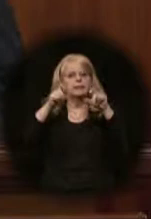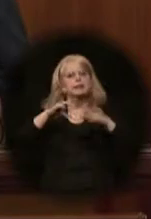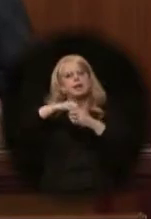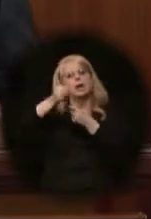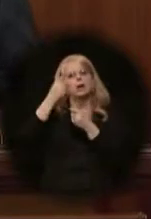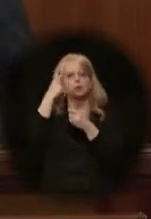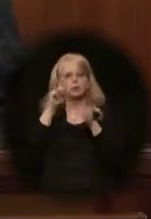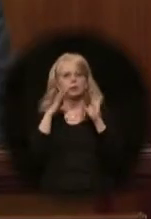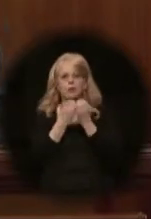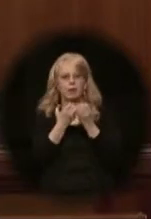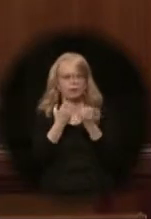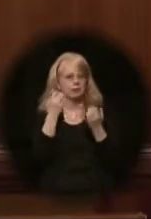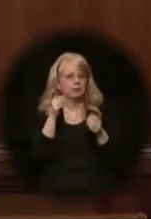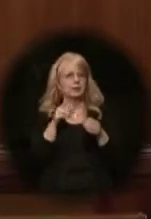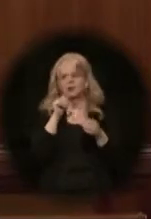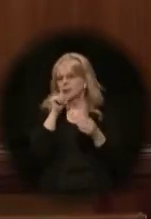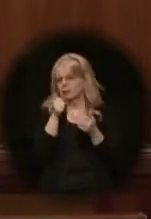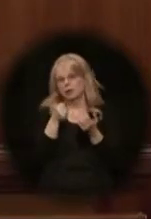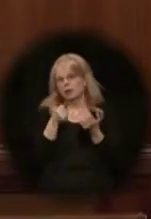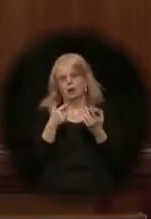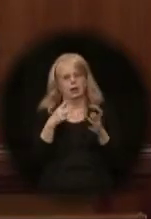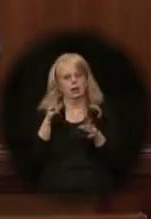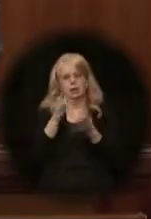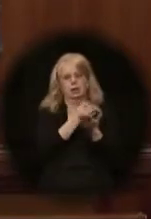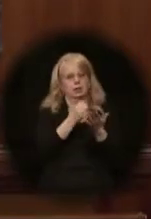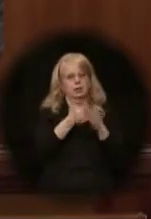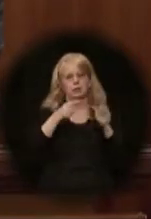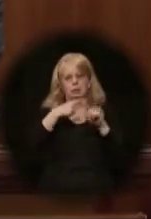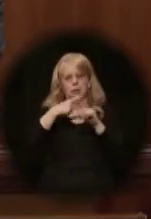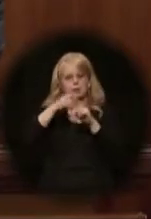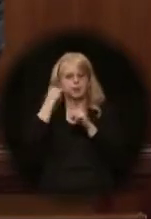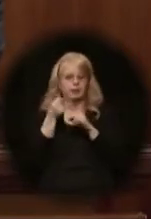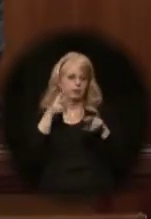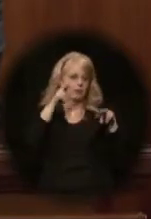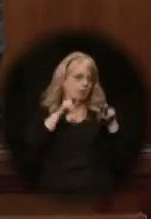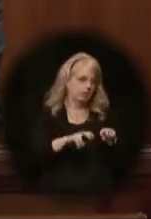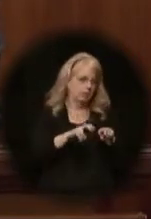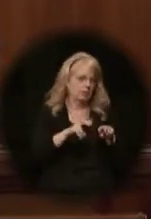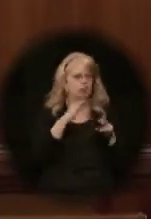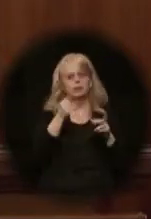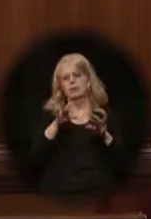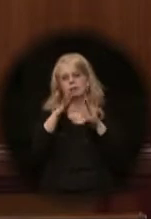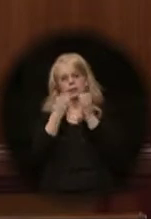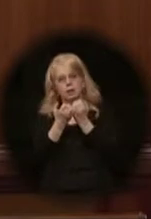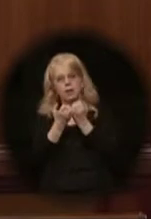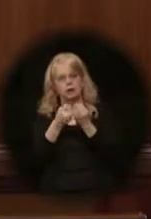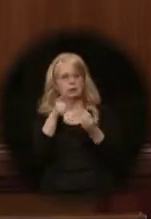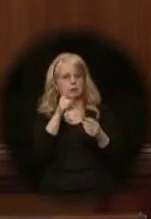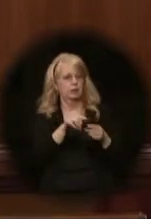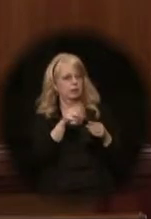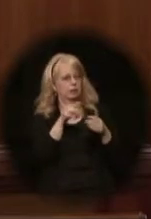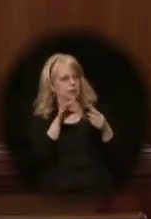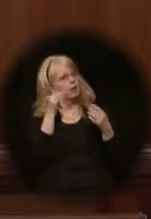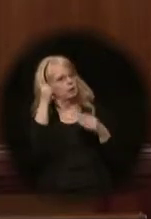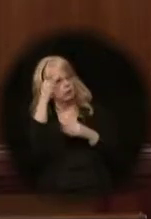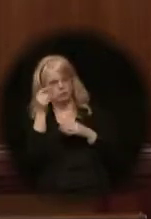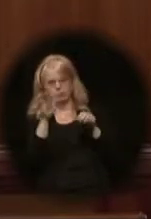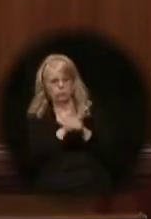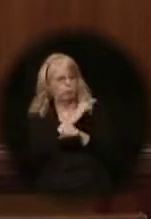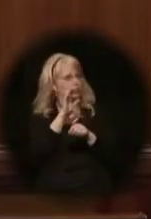Nothing is gained by requiring a student to take a seat in a class whose subject matter he or she has already mastered.